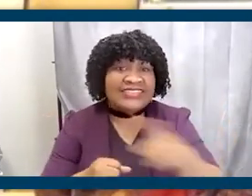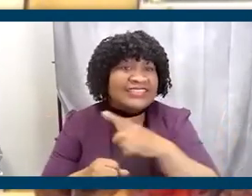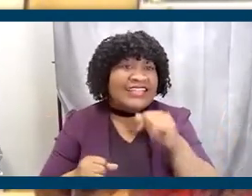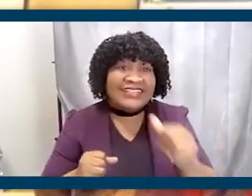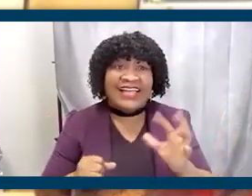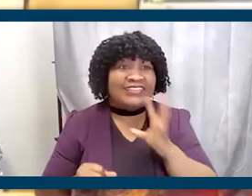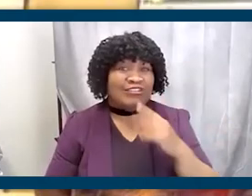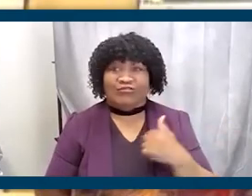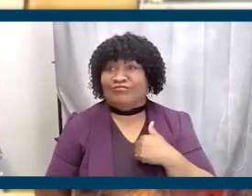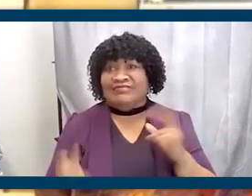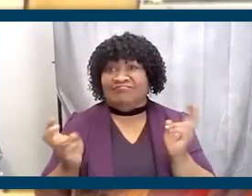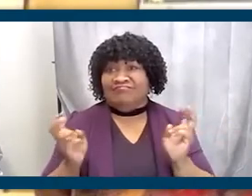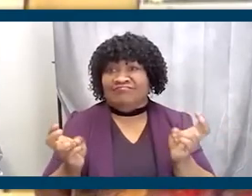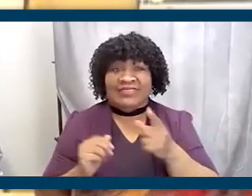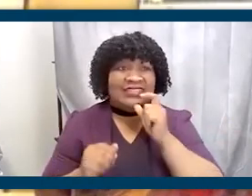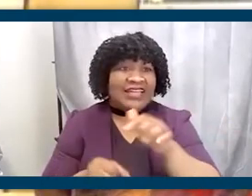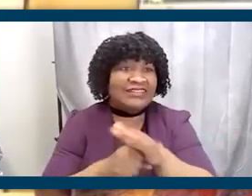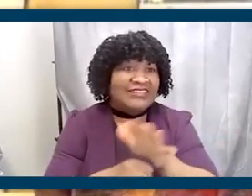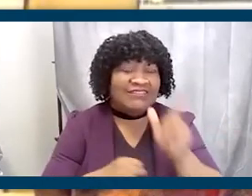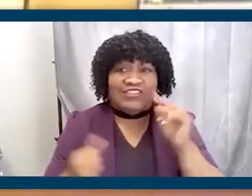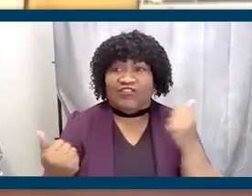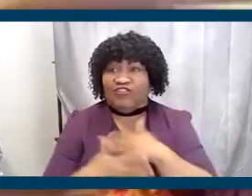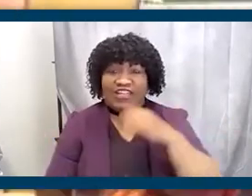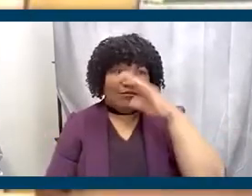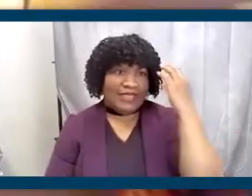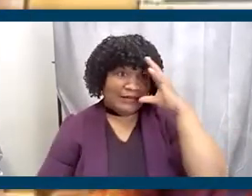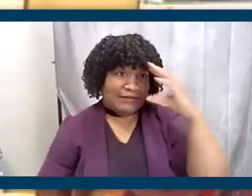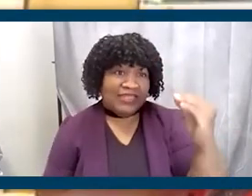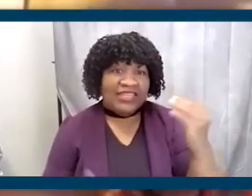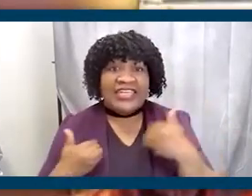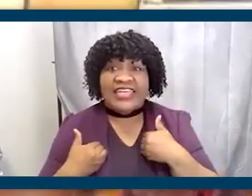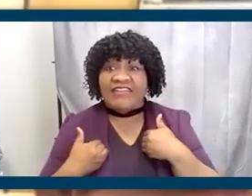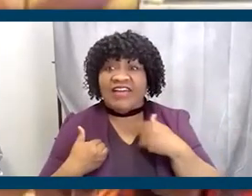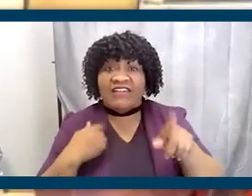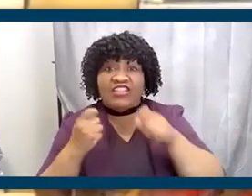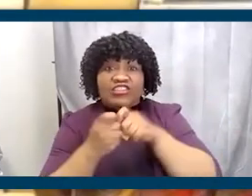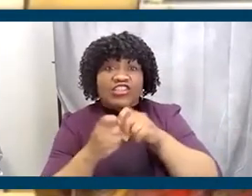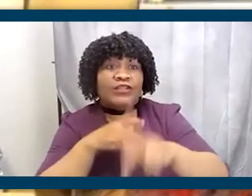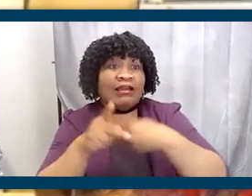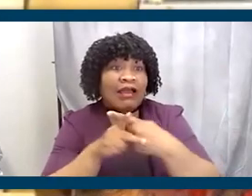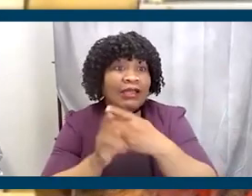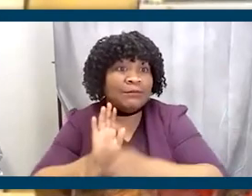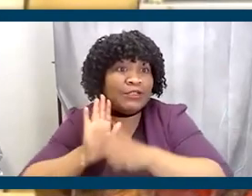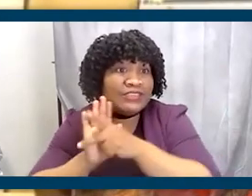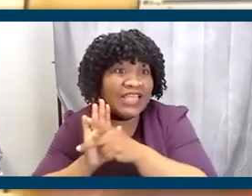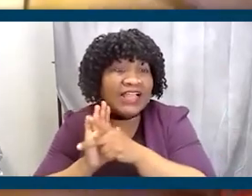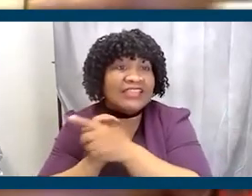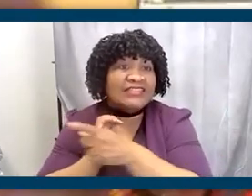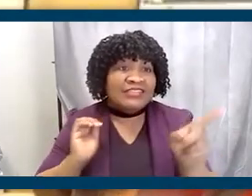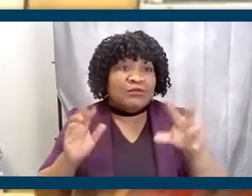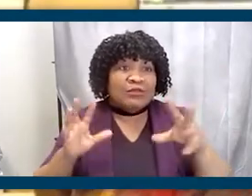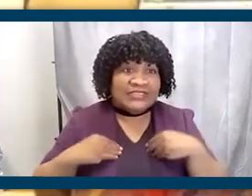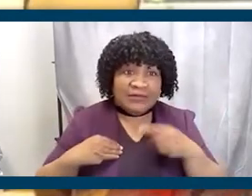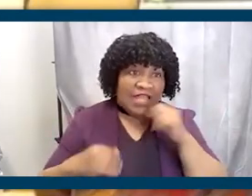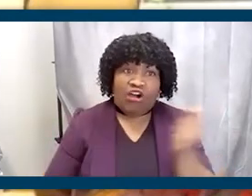speak to me. It is afraid of me. doesn't, if I own, if I have a certain kind of personality, they accept me, but not